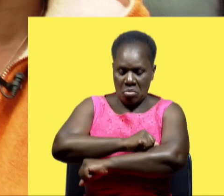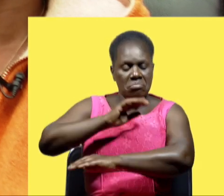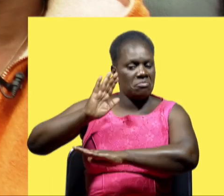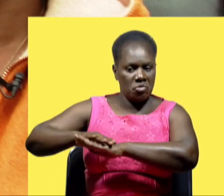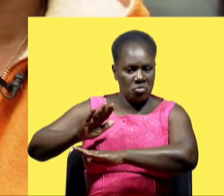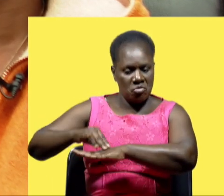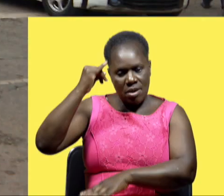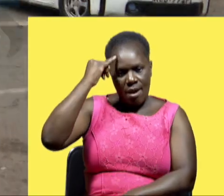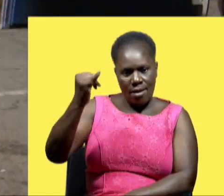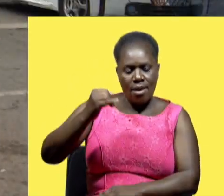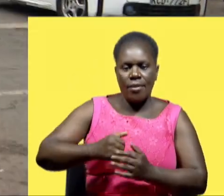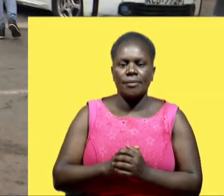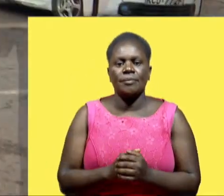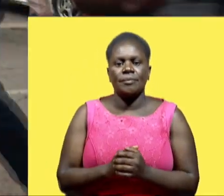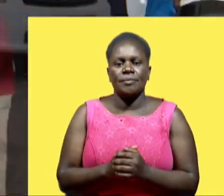it can be really good